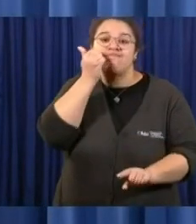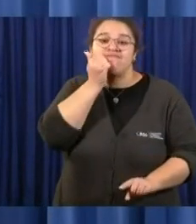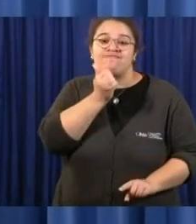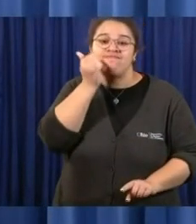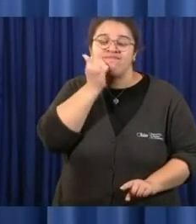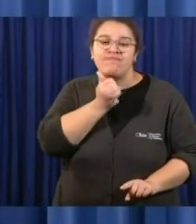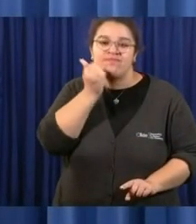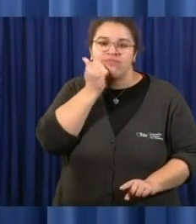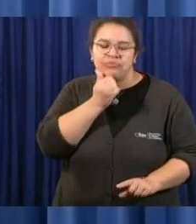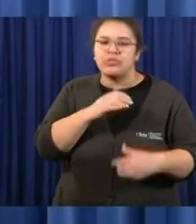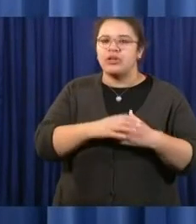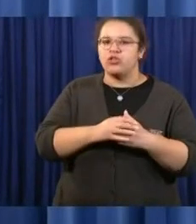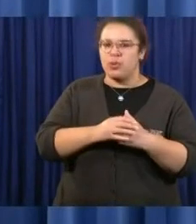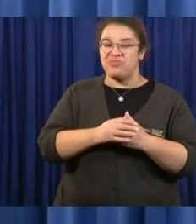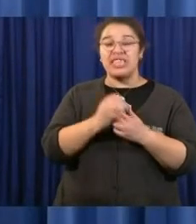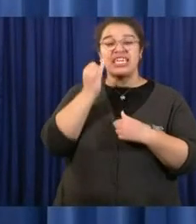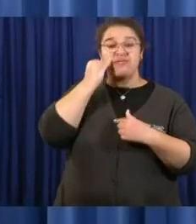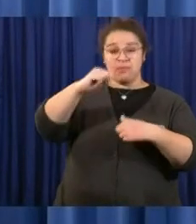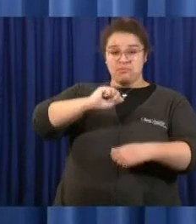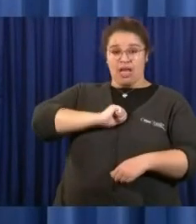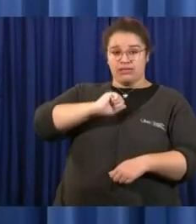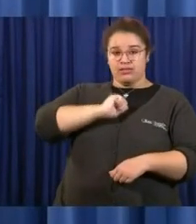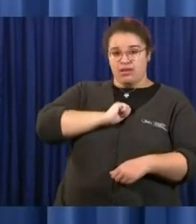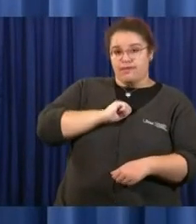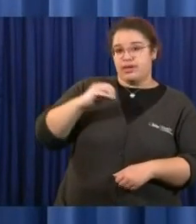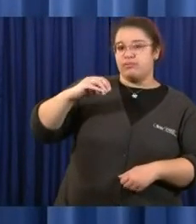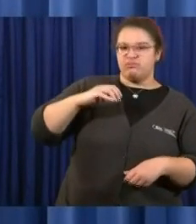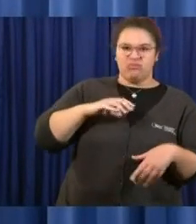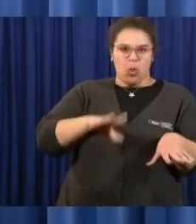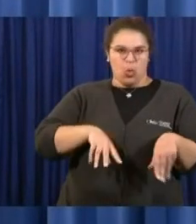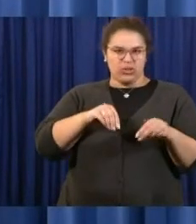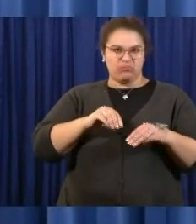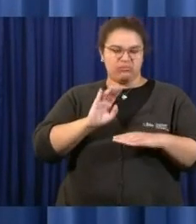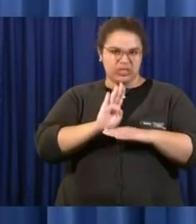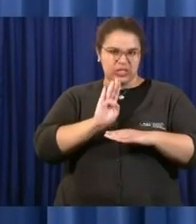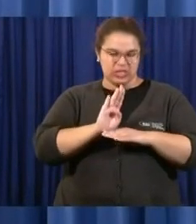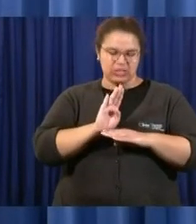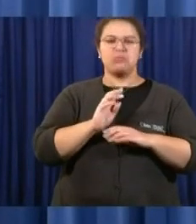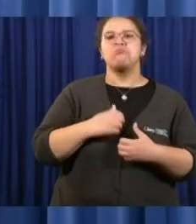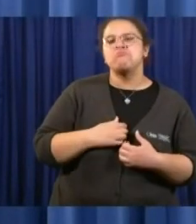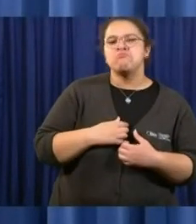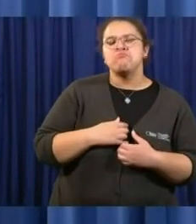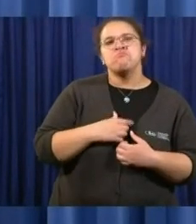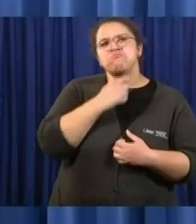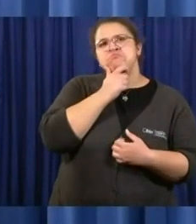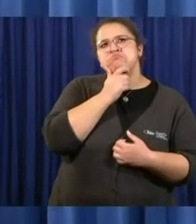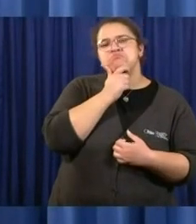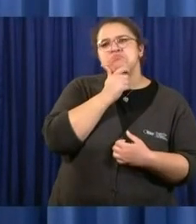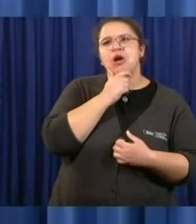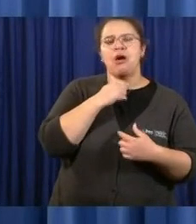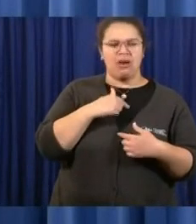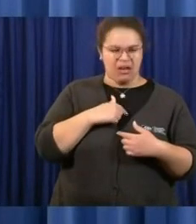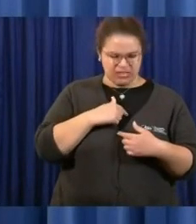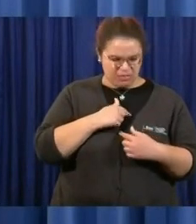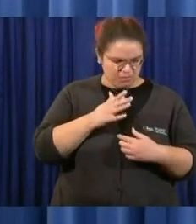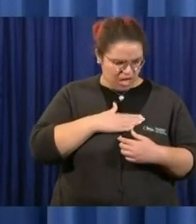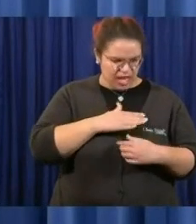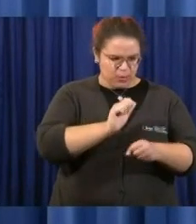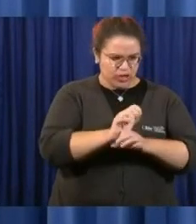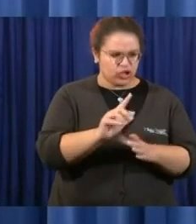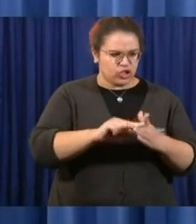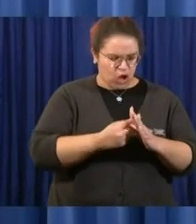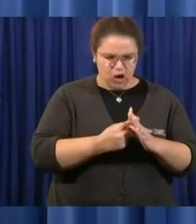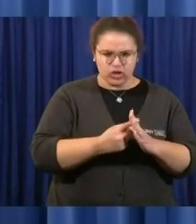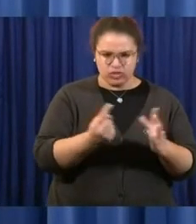back to work or an employer thinking about bringing my people back to work, where will we be able to get tested and how will these tests be paid